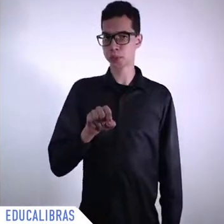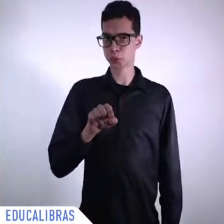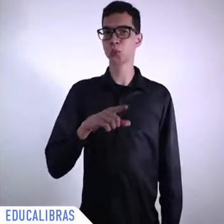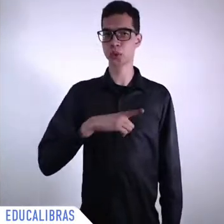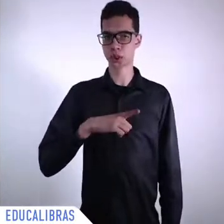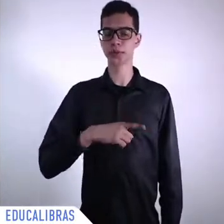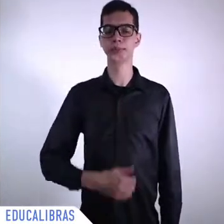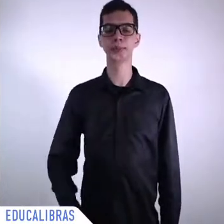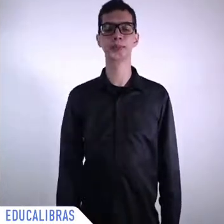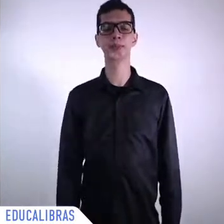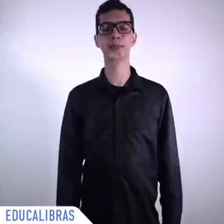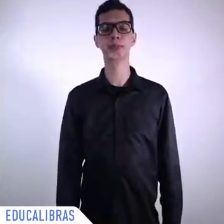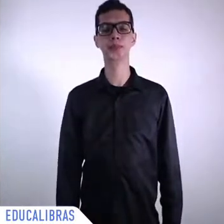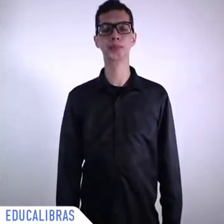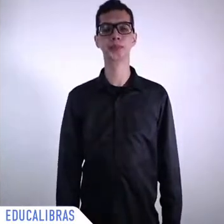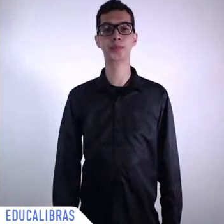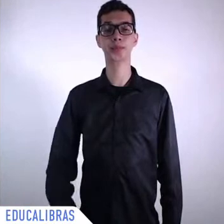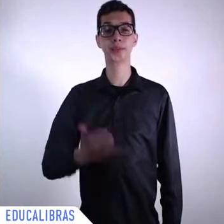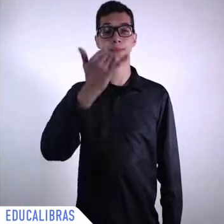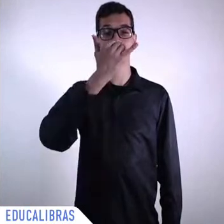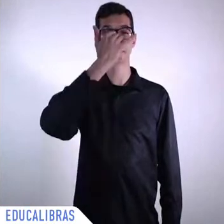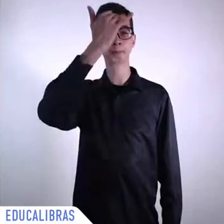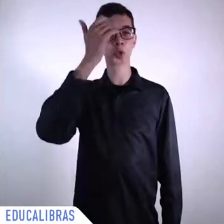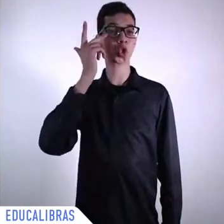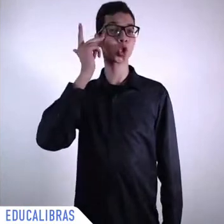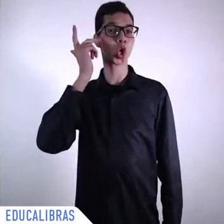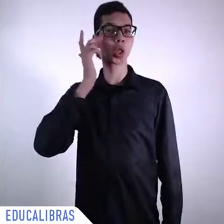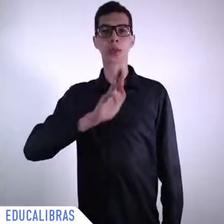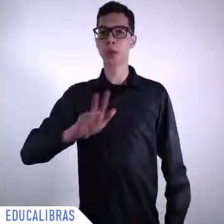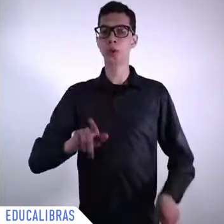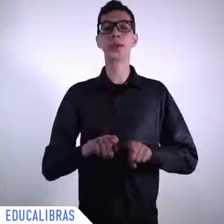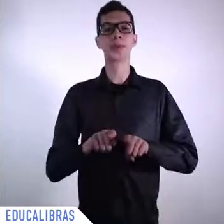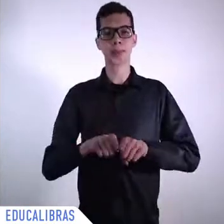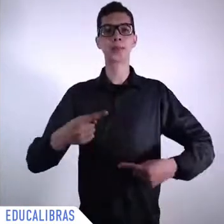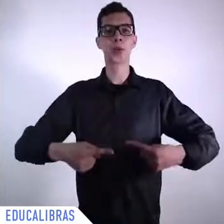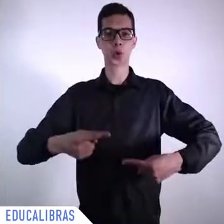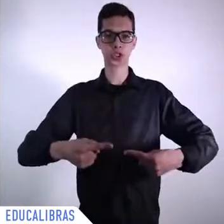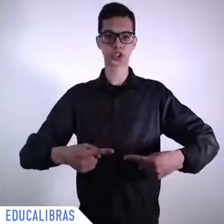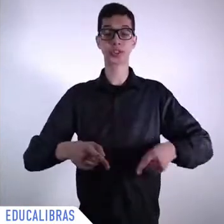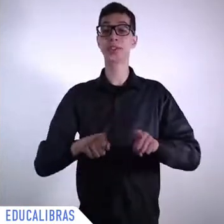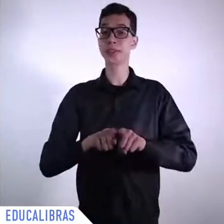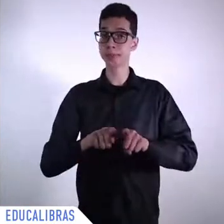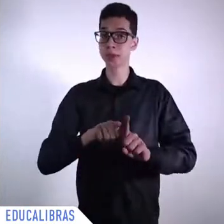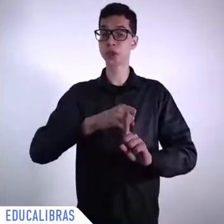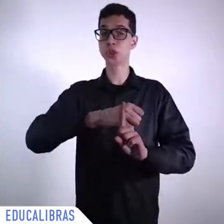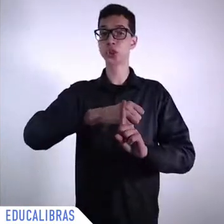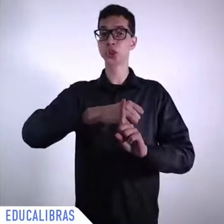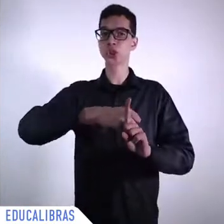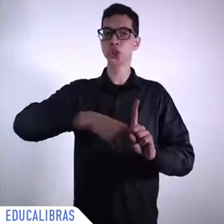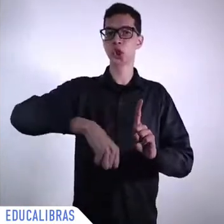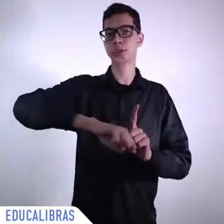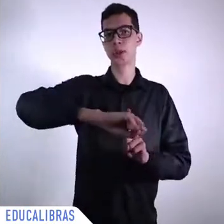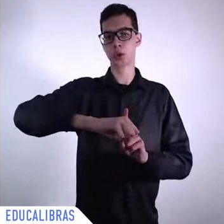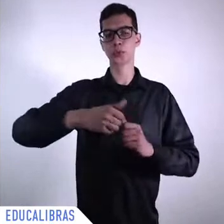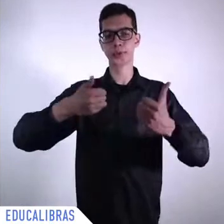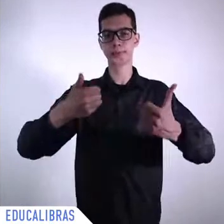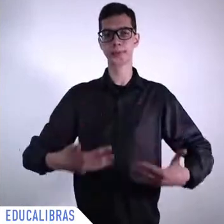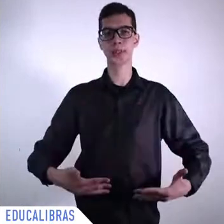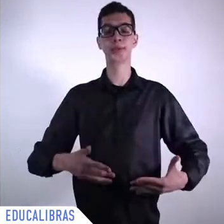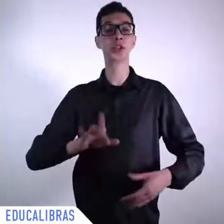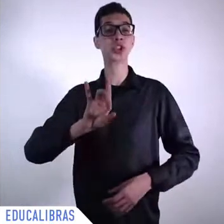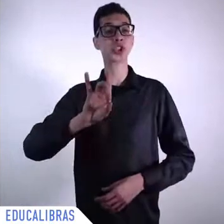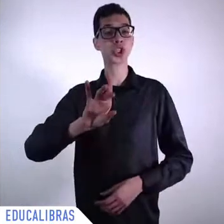But I think, speaking more broadly, not only of Brazil, is that the pandemic somehow is going to highlight